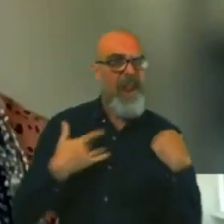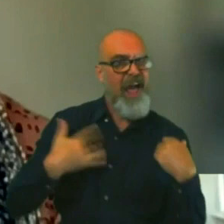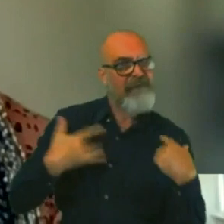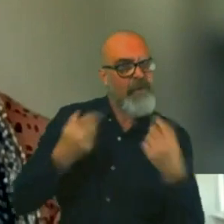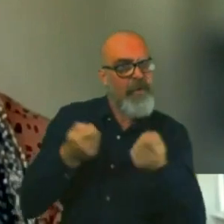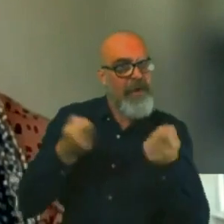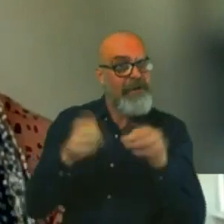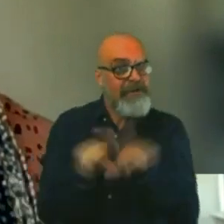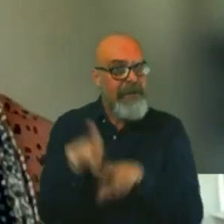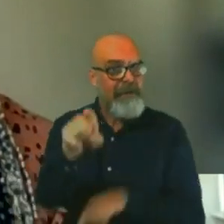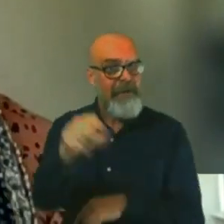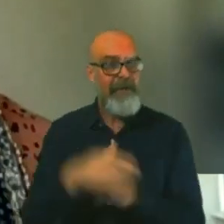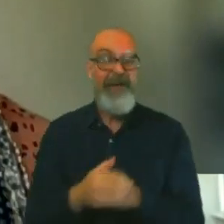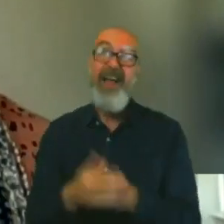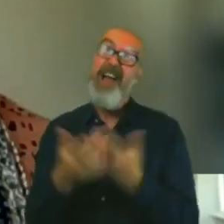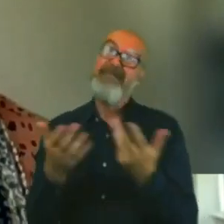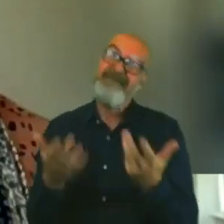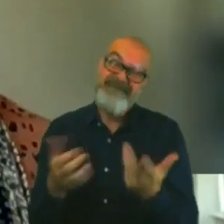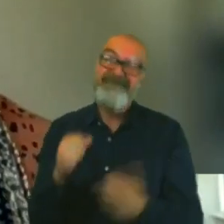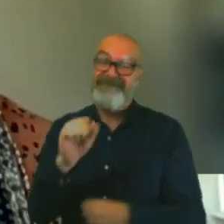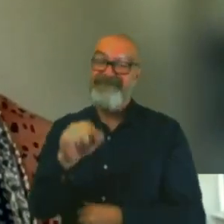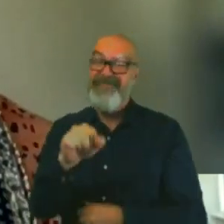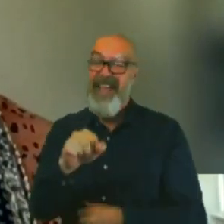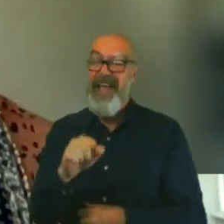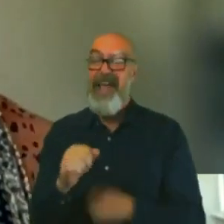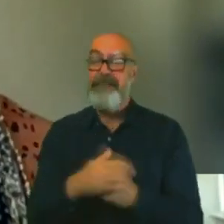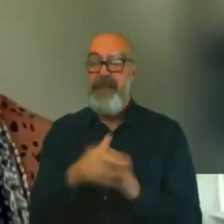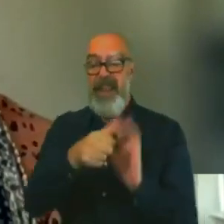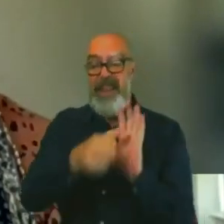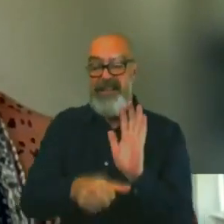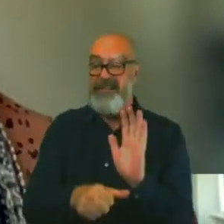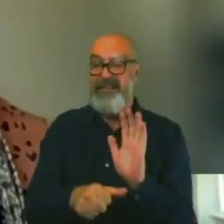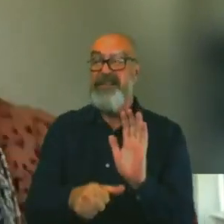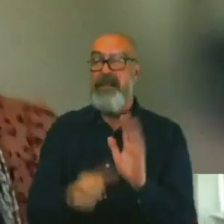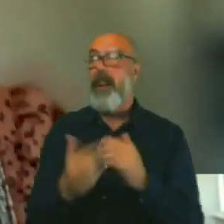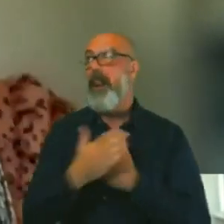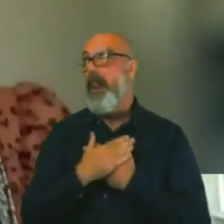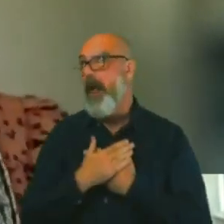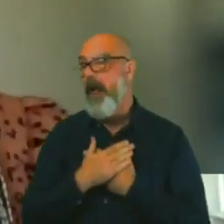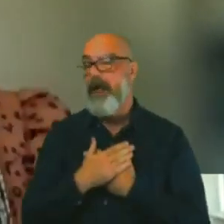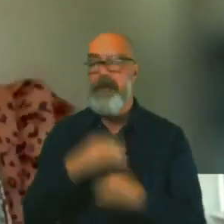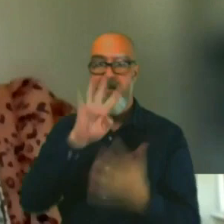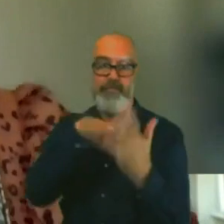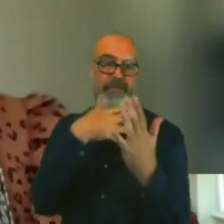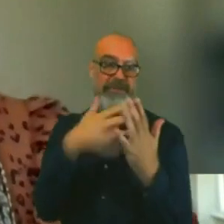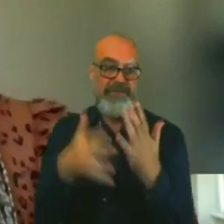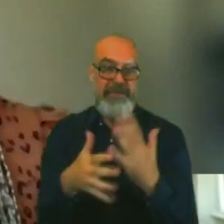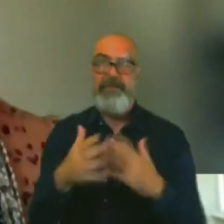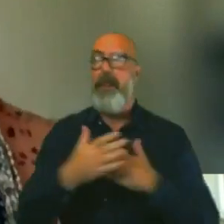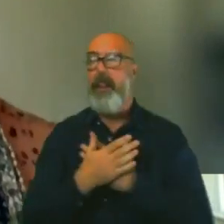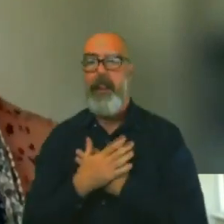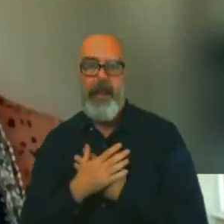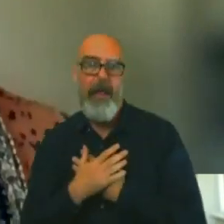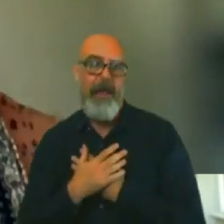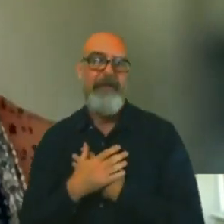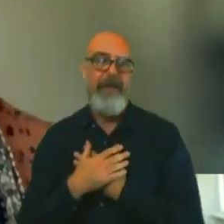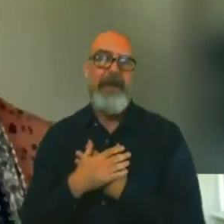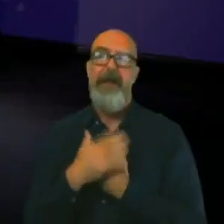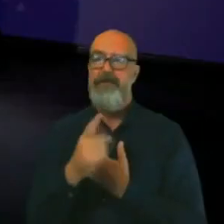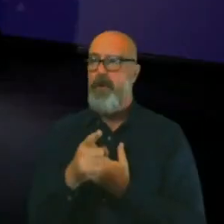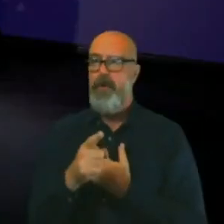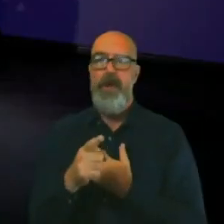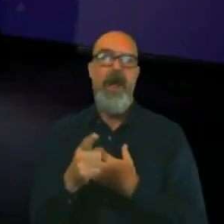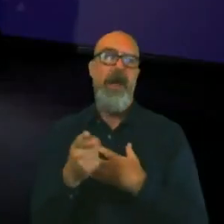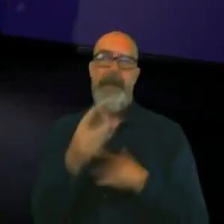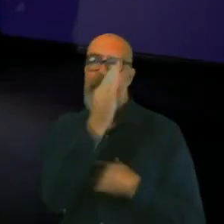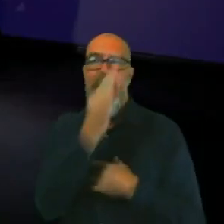Yeah, I plan literally everything. I've got a spreadsheet for my plants when I've watered them, when I did the fertiliser. So, this